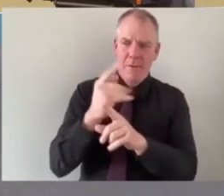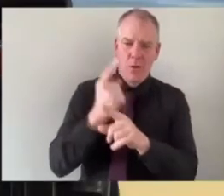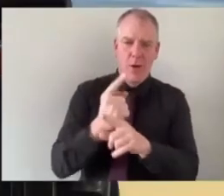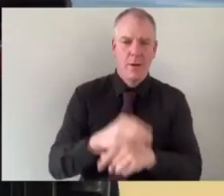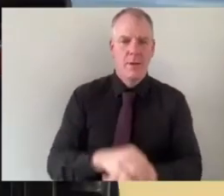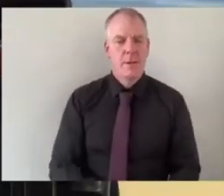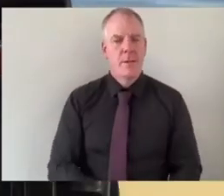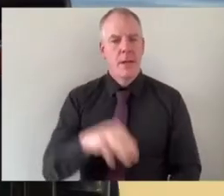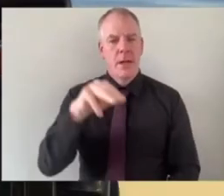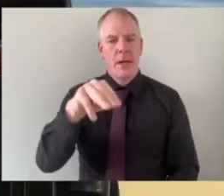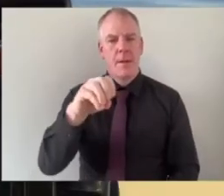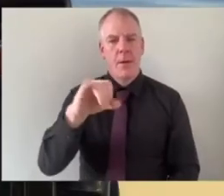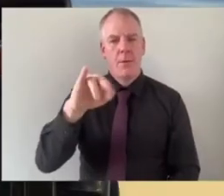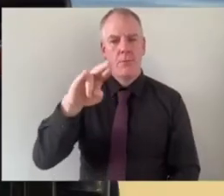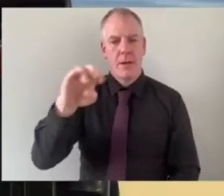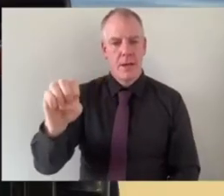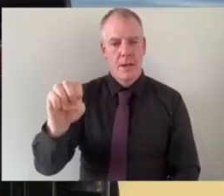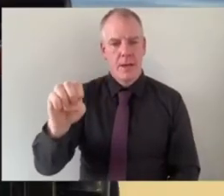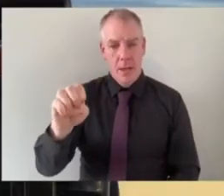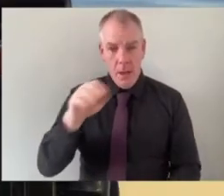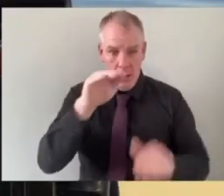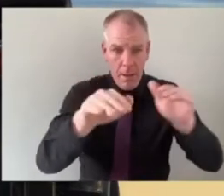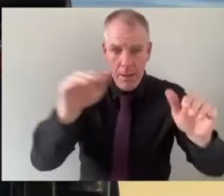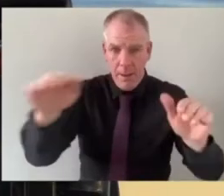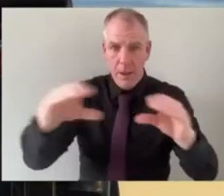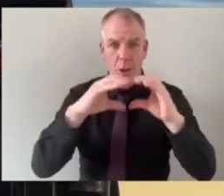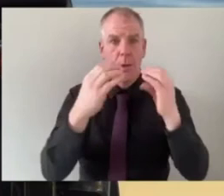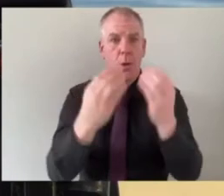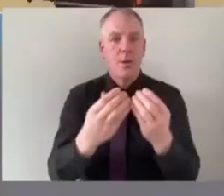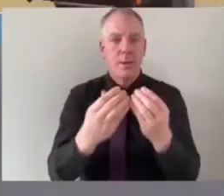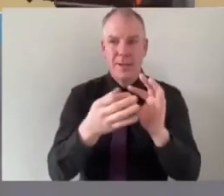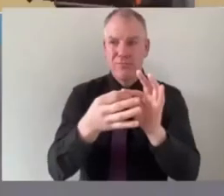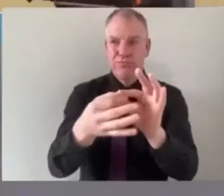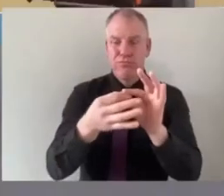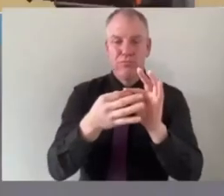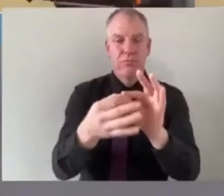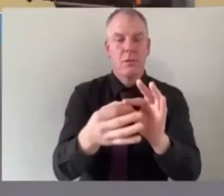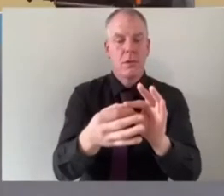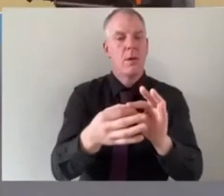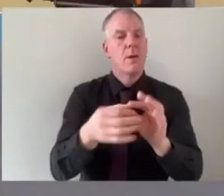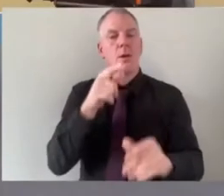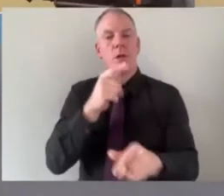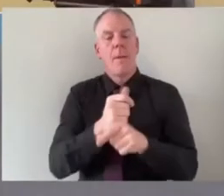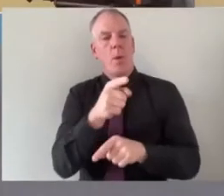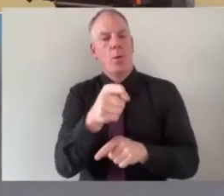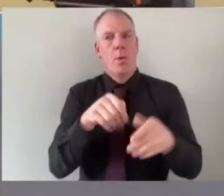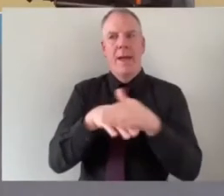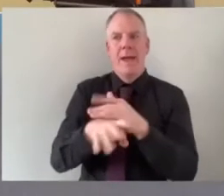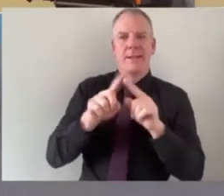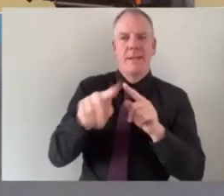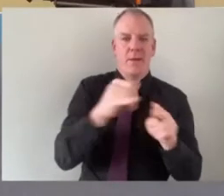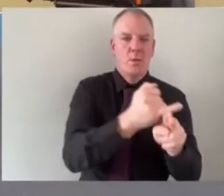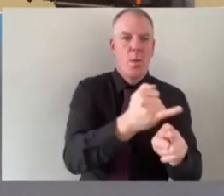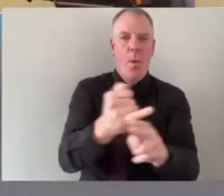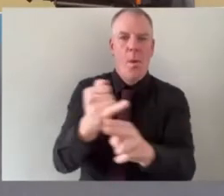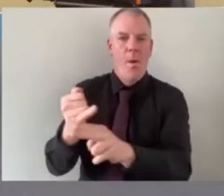you know we're obviously talking about you know reaching out to communities bridging gaps you know stuff like that we were talking about how you're going into kind of different schools and you're approaching with